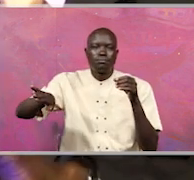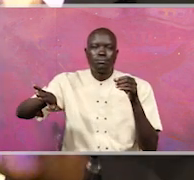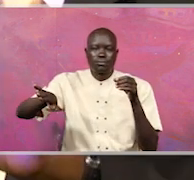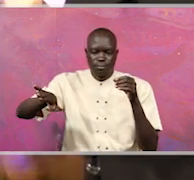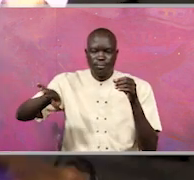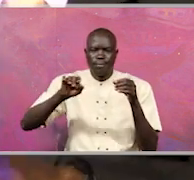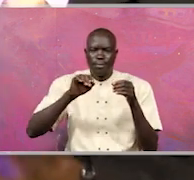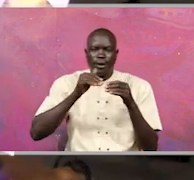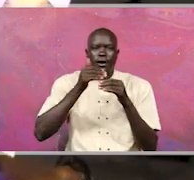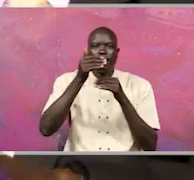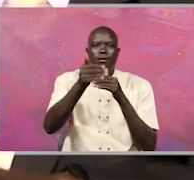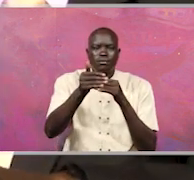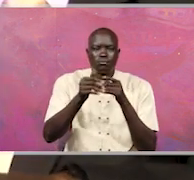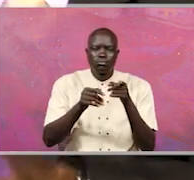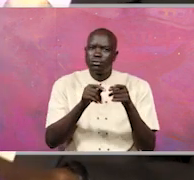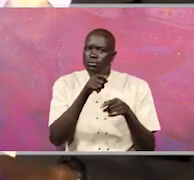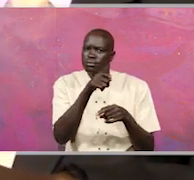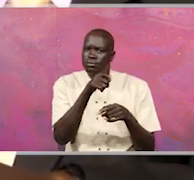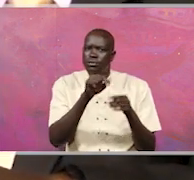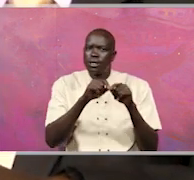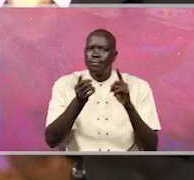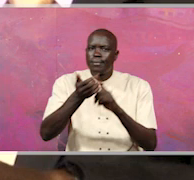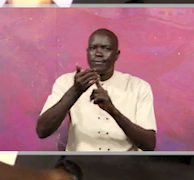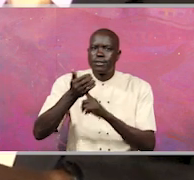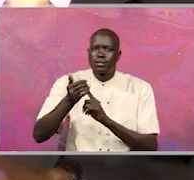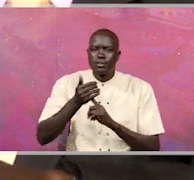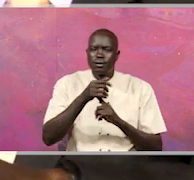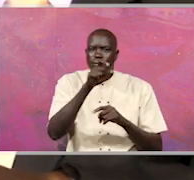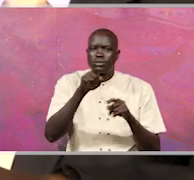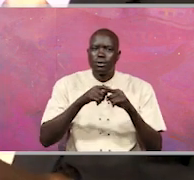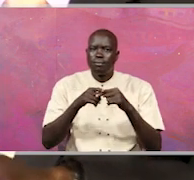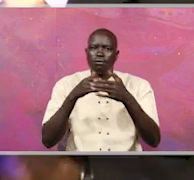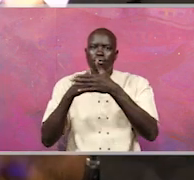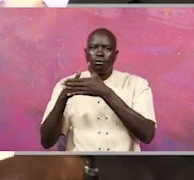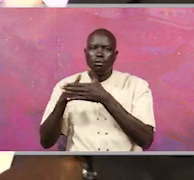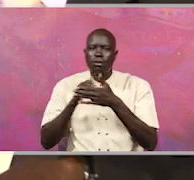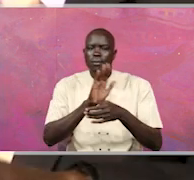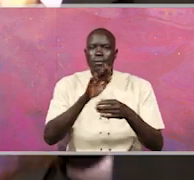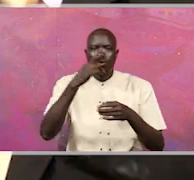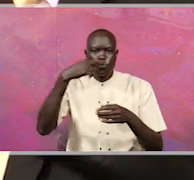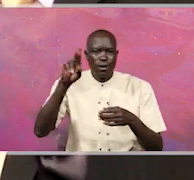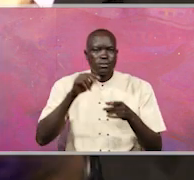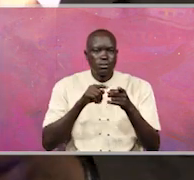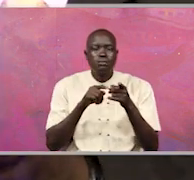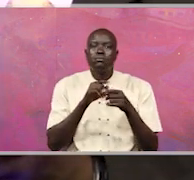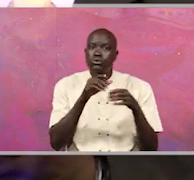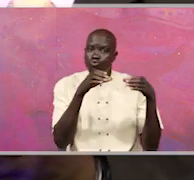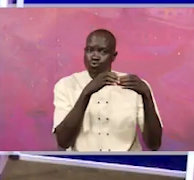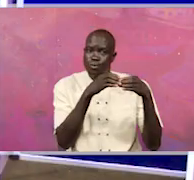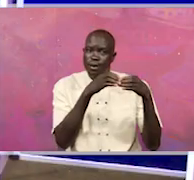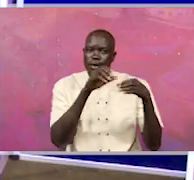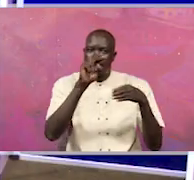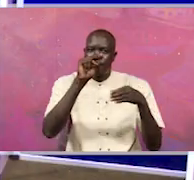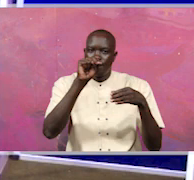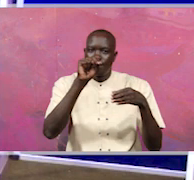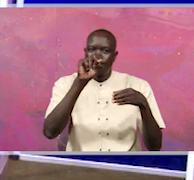then, these particular beneficiaries who were denied of their rights were supposed to be, you know,